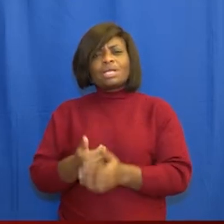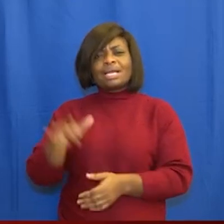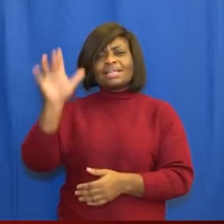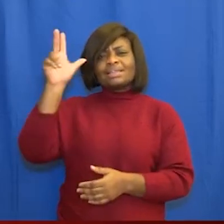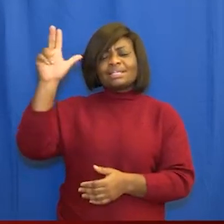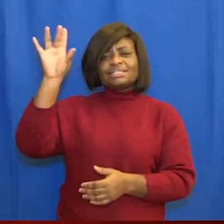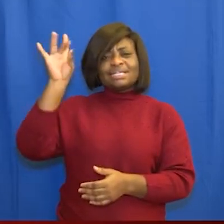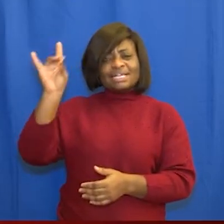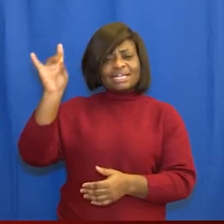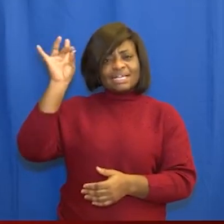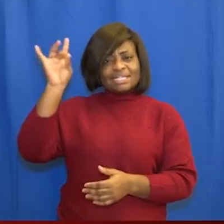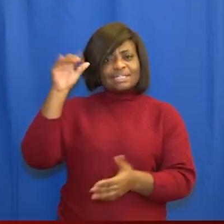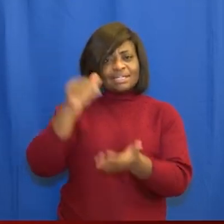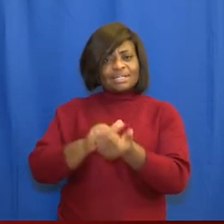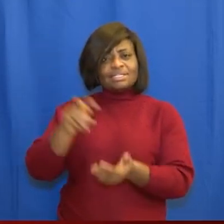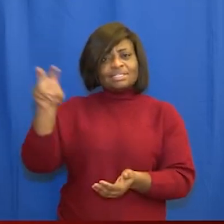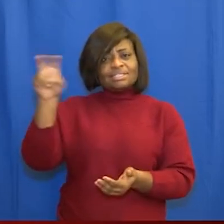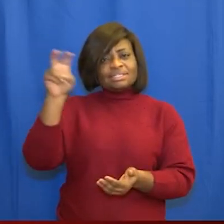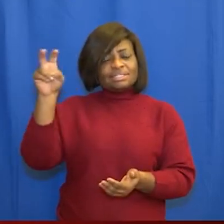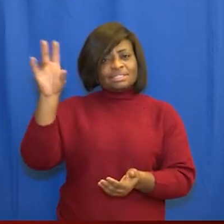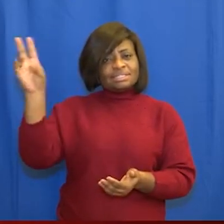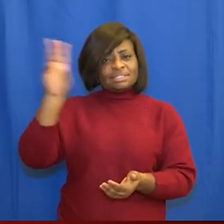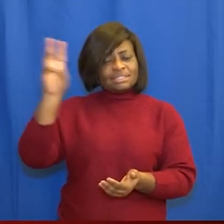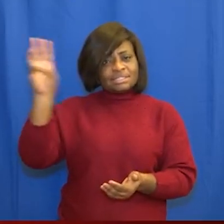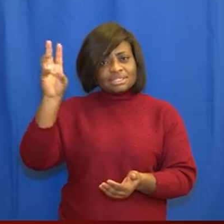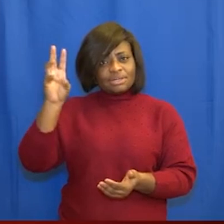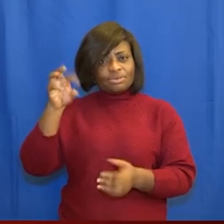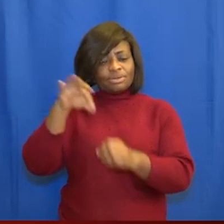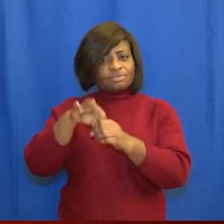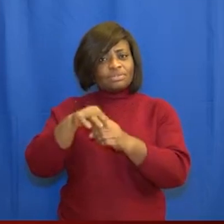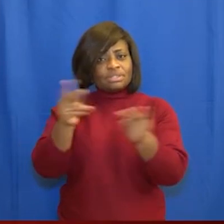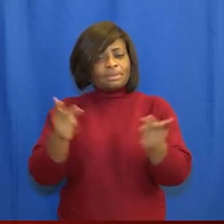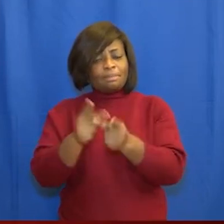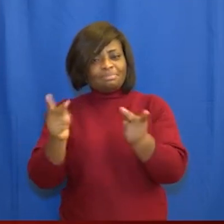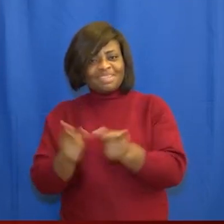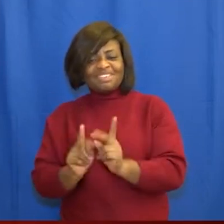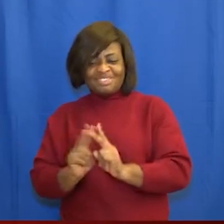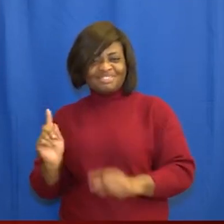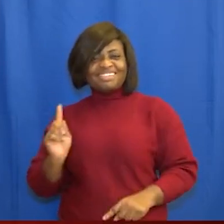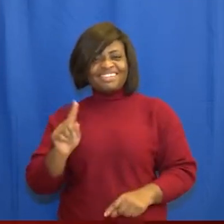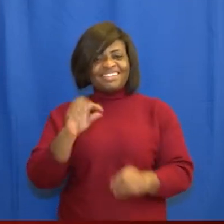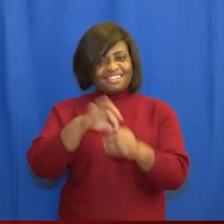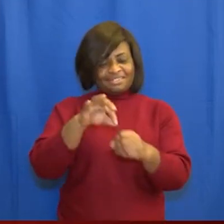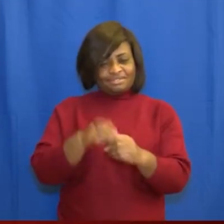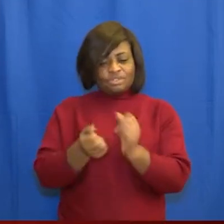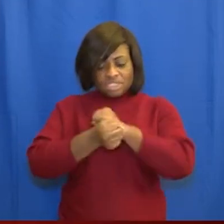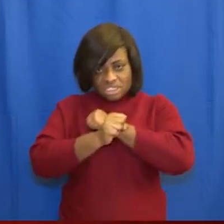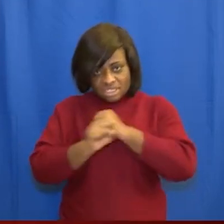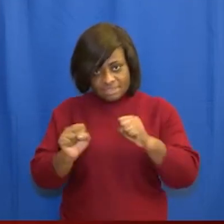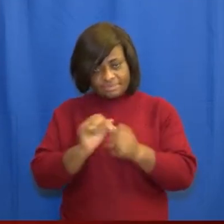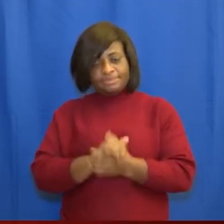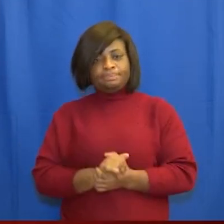622 polling stations so we can cast our ballots in safety